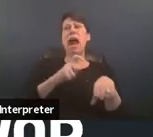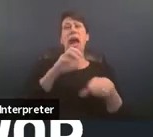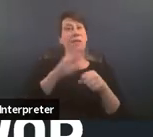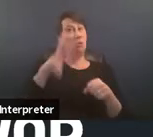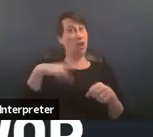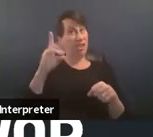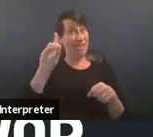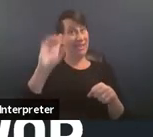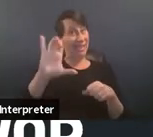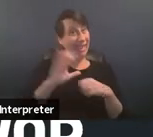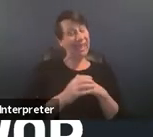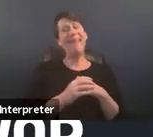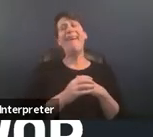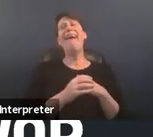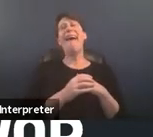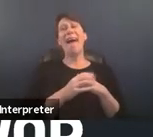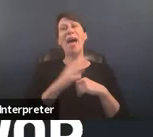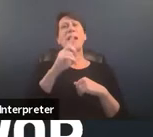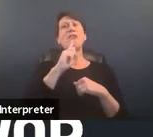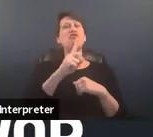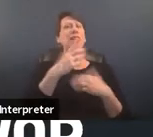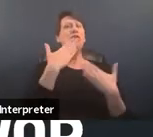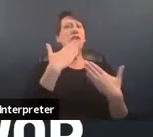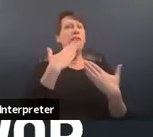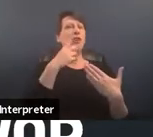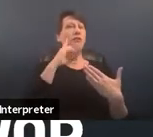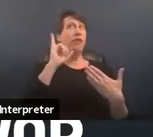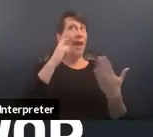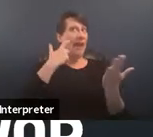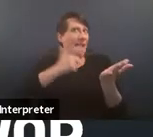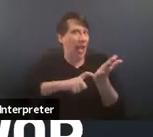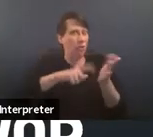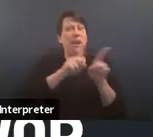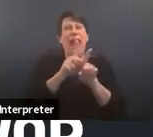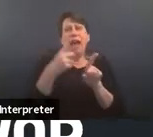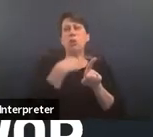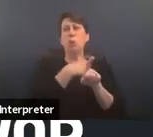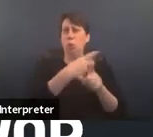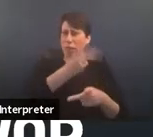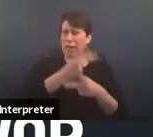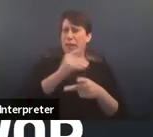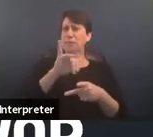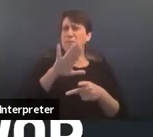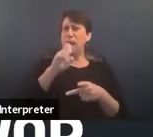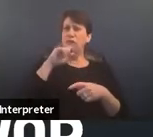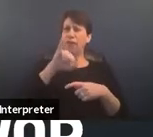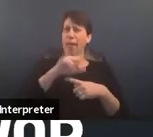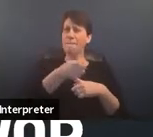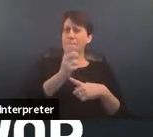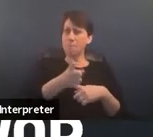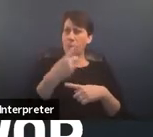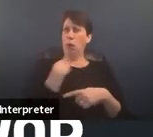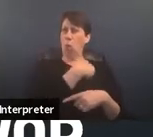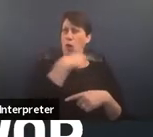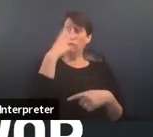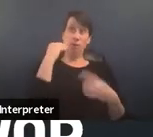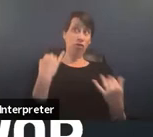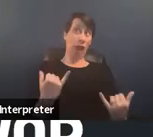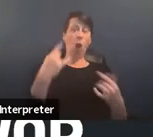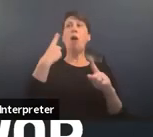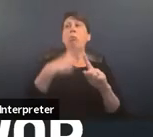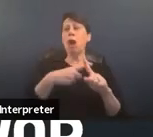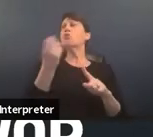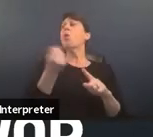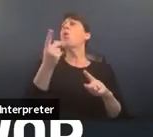dc um and really grateful for that acknowledgement as we both hold space for this moment that we're in and hold space to talk about the